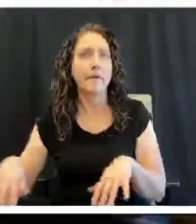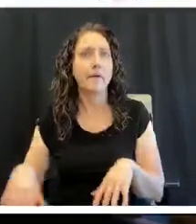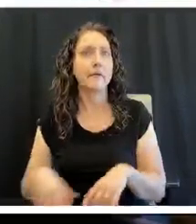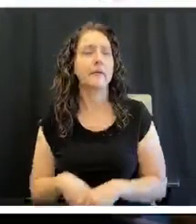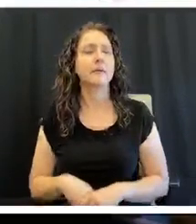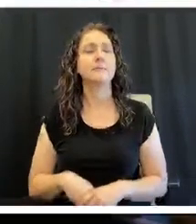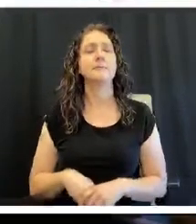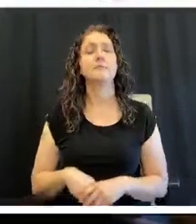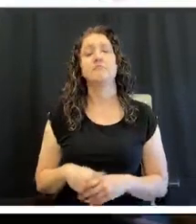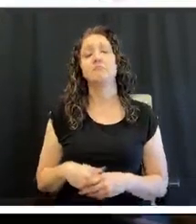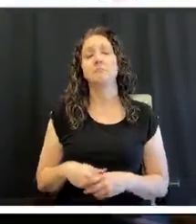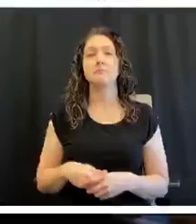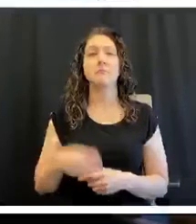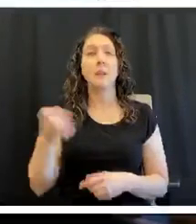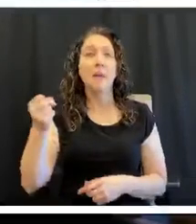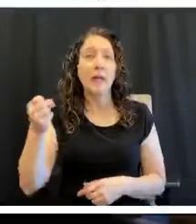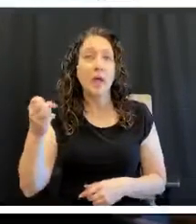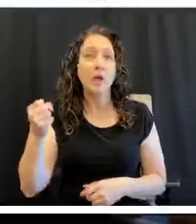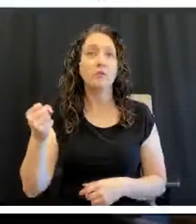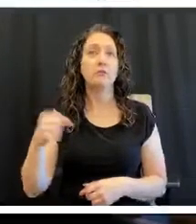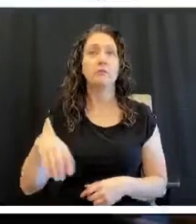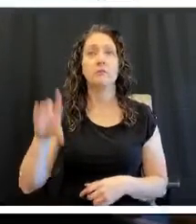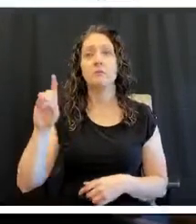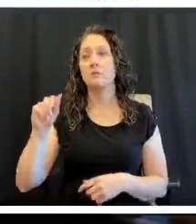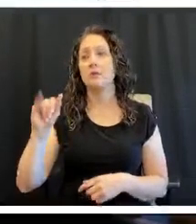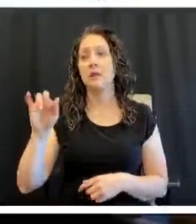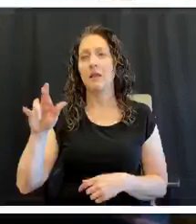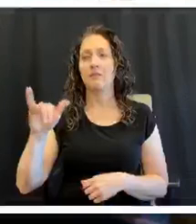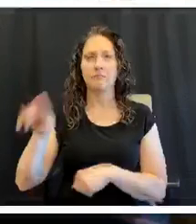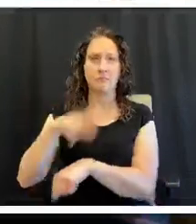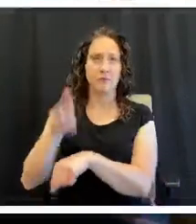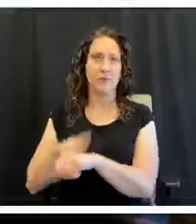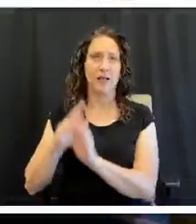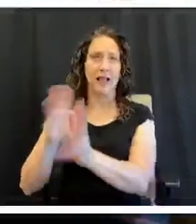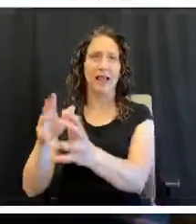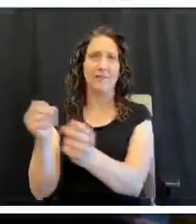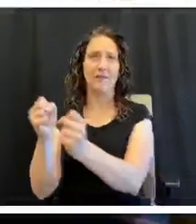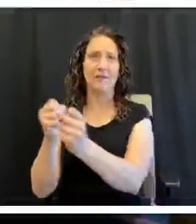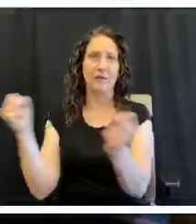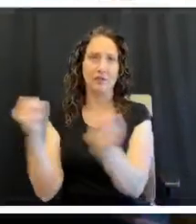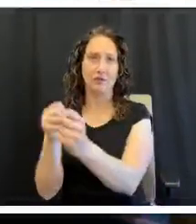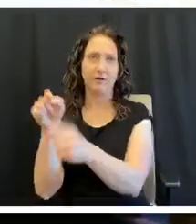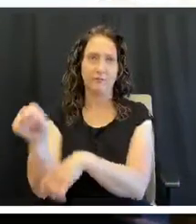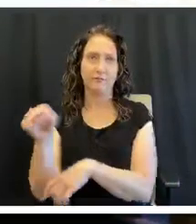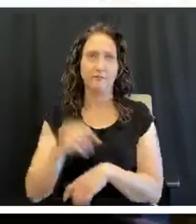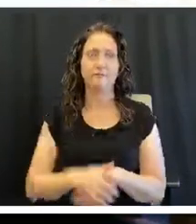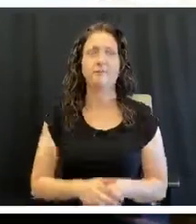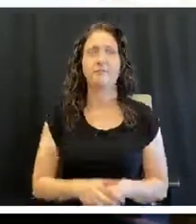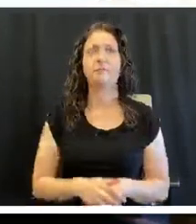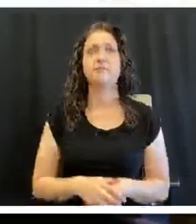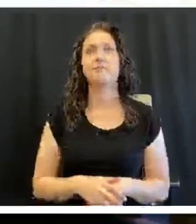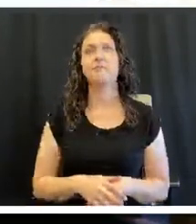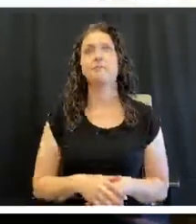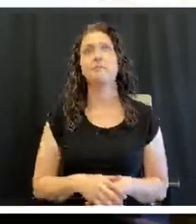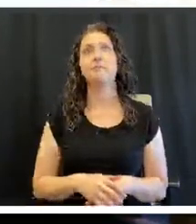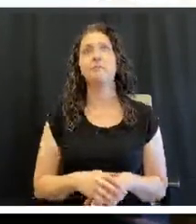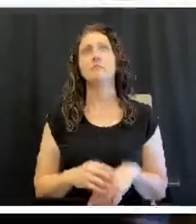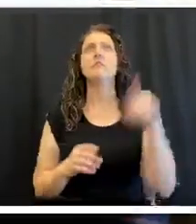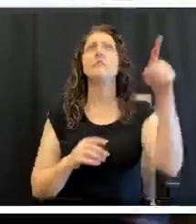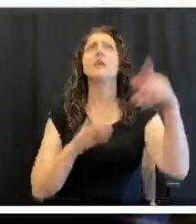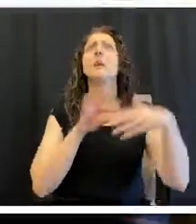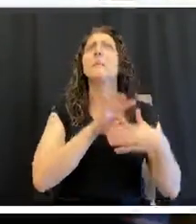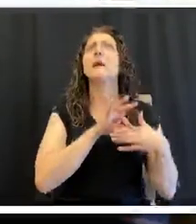There, there's milk and dairy, most of your dairy products you want to keep refrigerated, of course. But, I mean. got cooked meat.